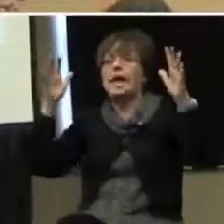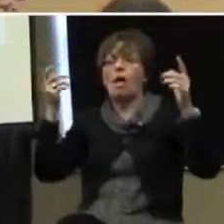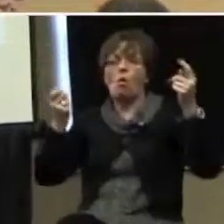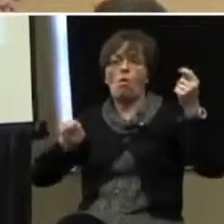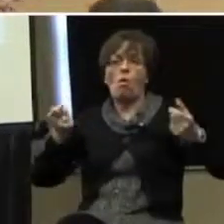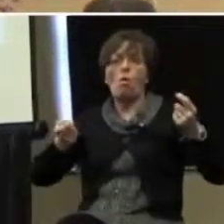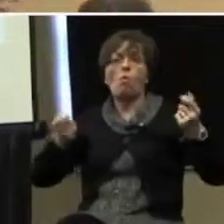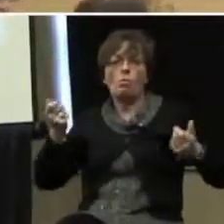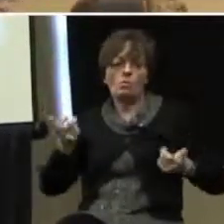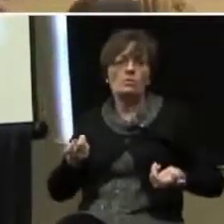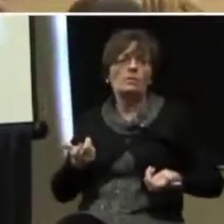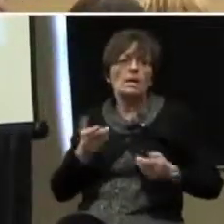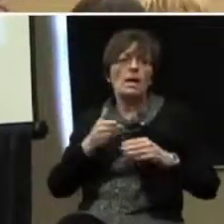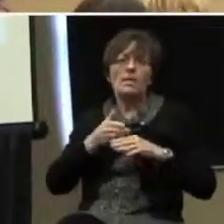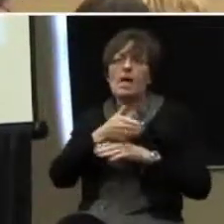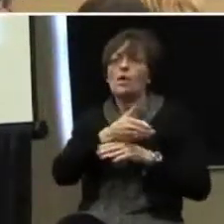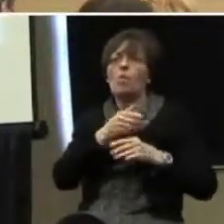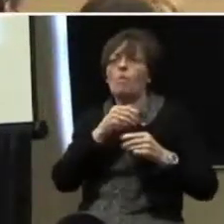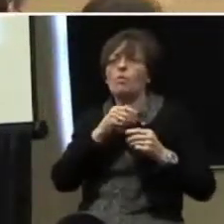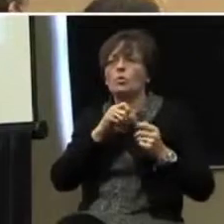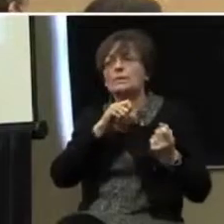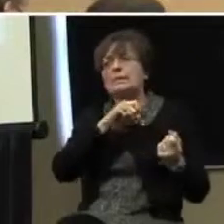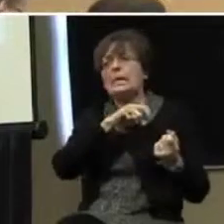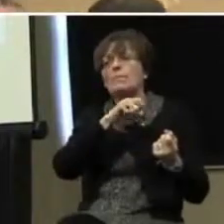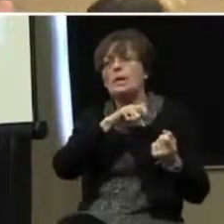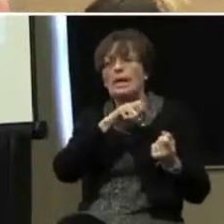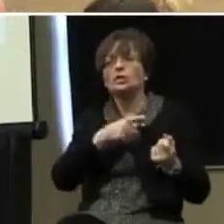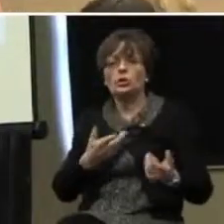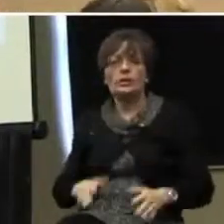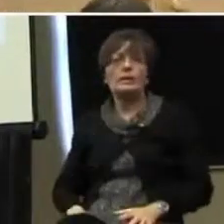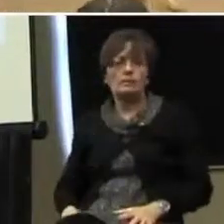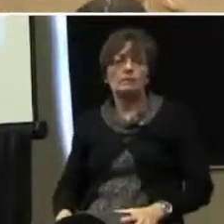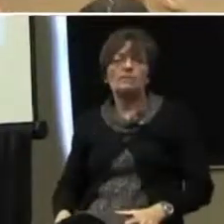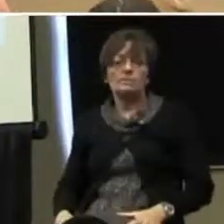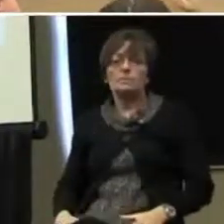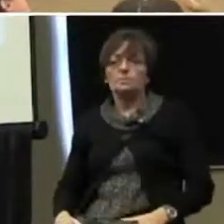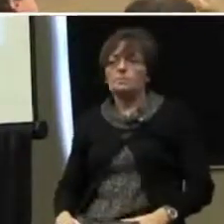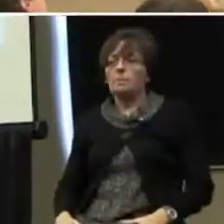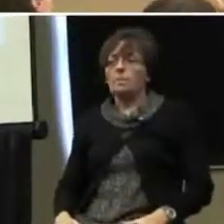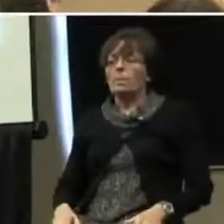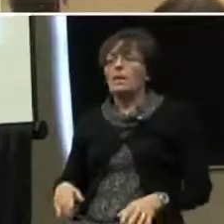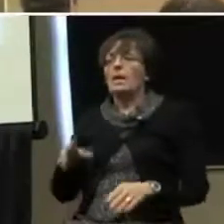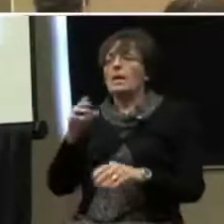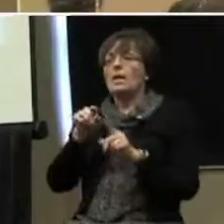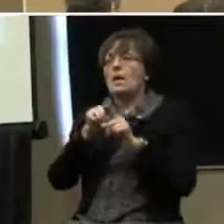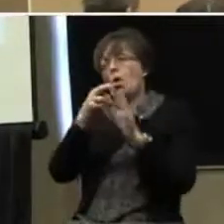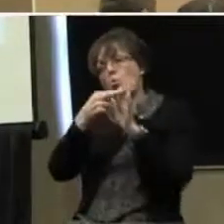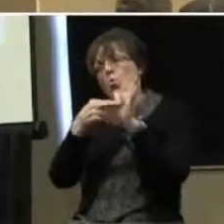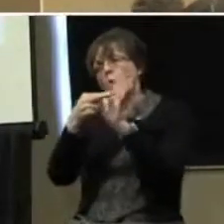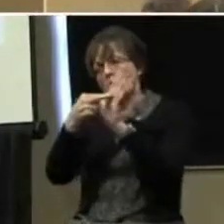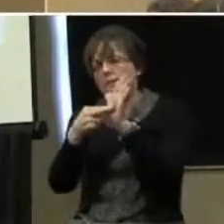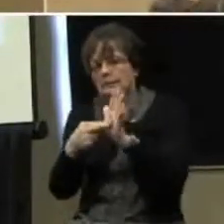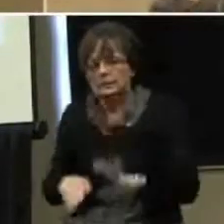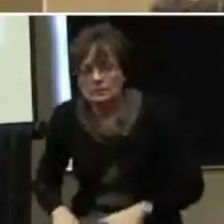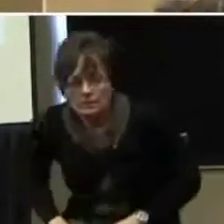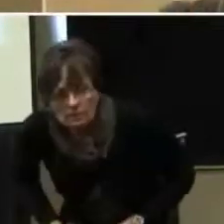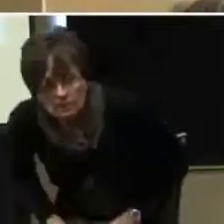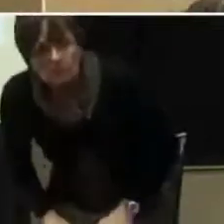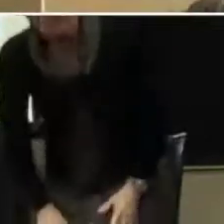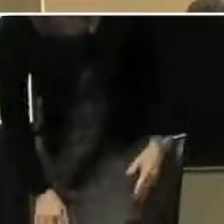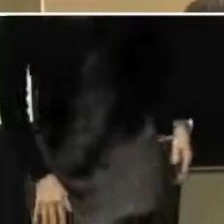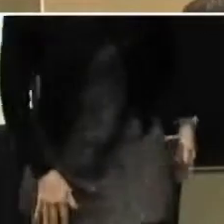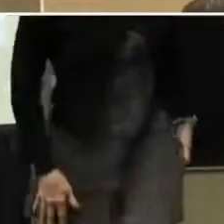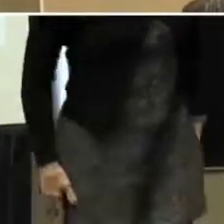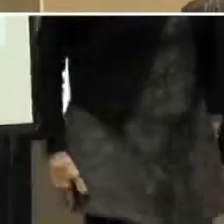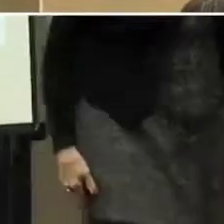sound and that over stimulation that may be kind of revving him up a little bit. And there's also rules. Okay?